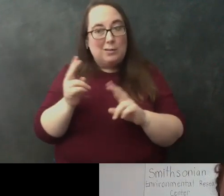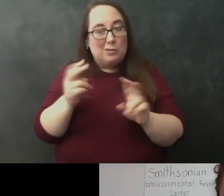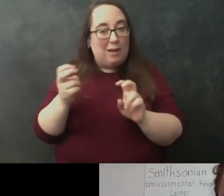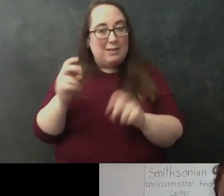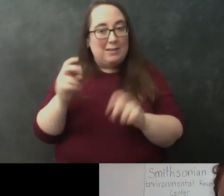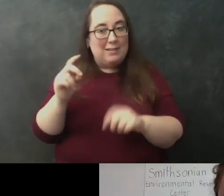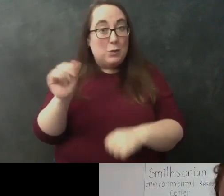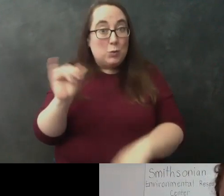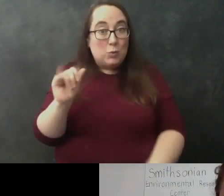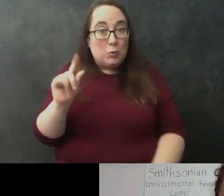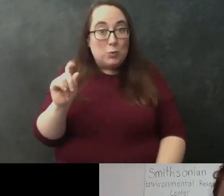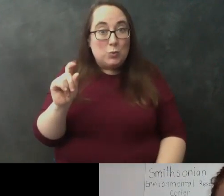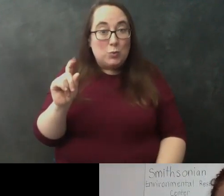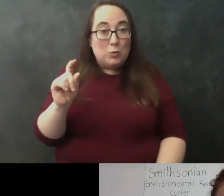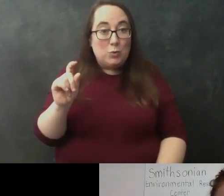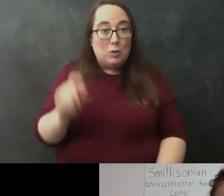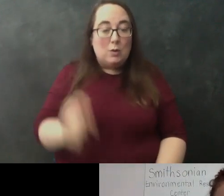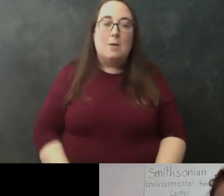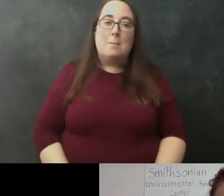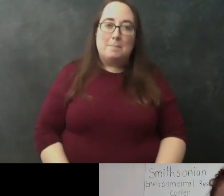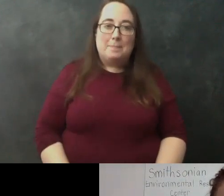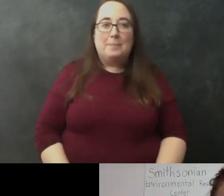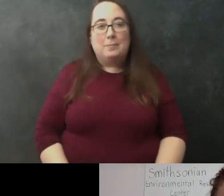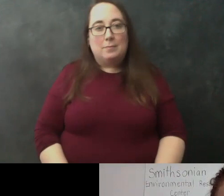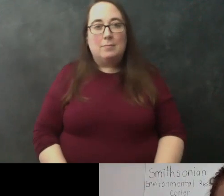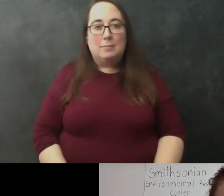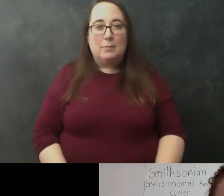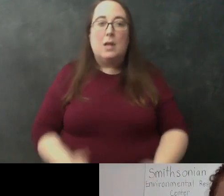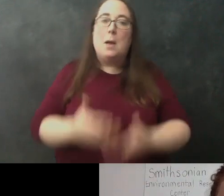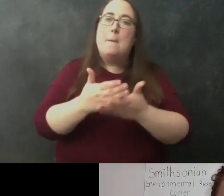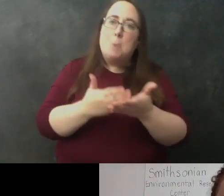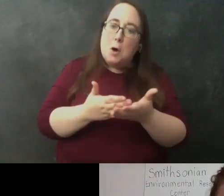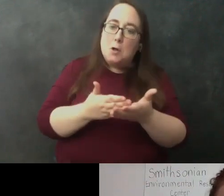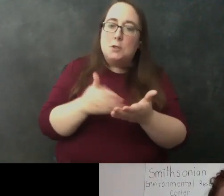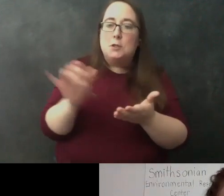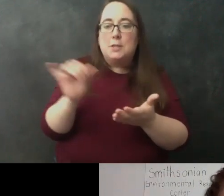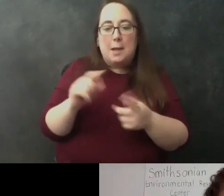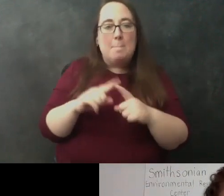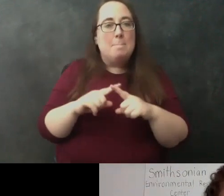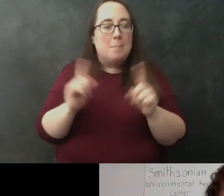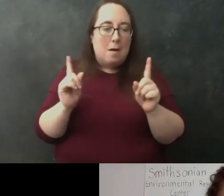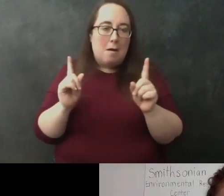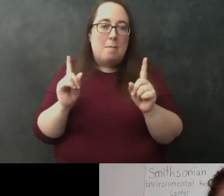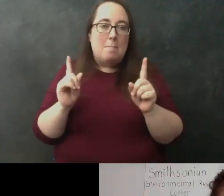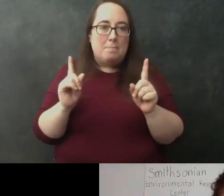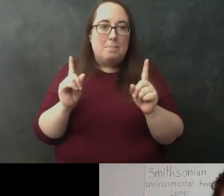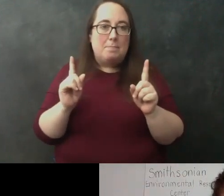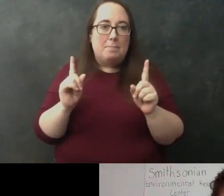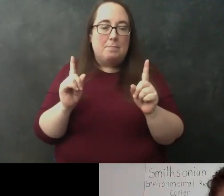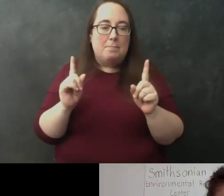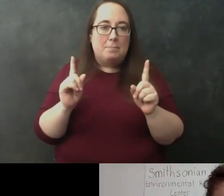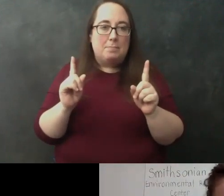um there are there are parts of this that are the same but um we are